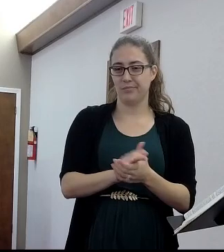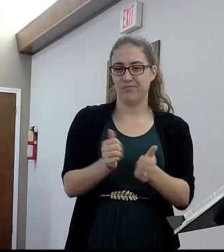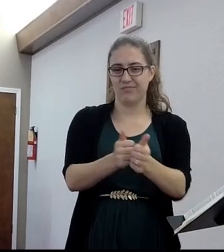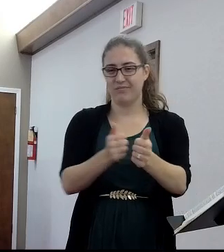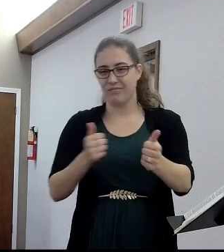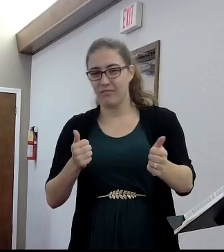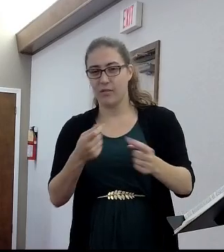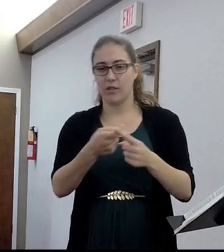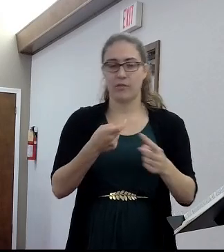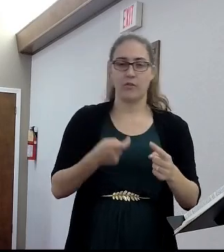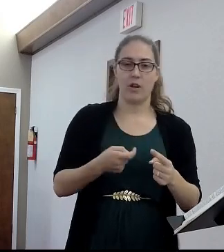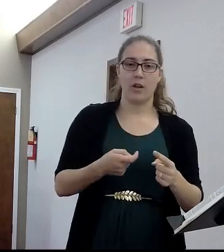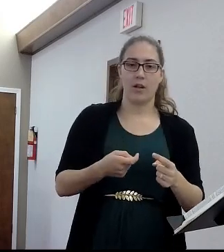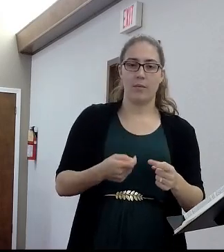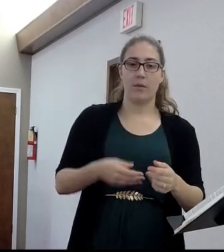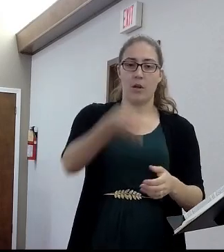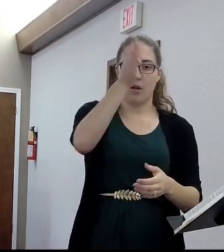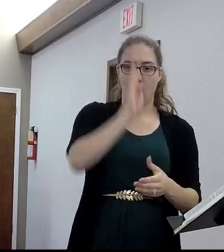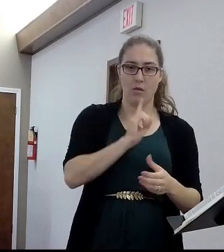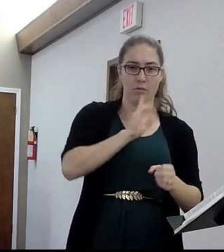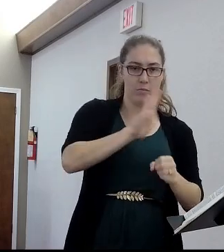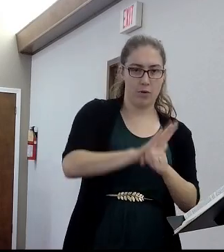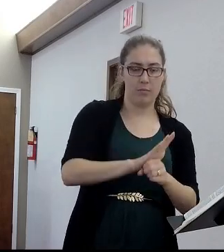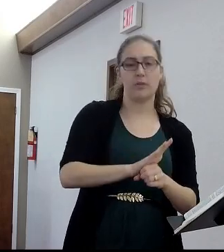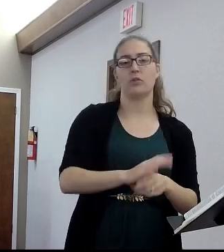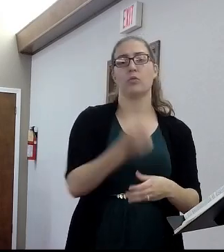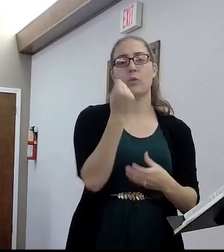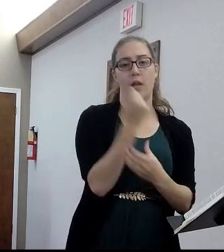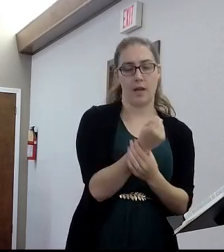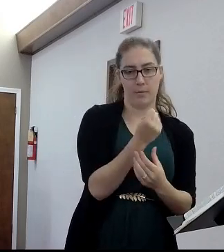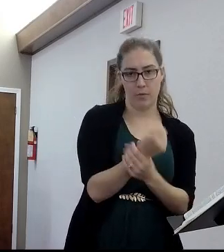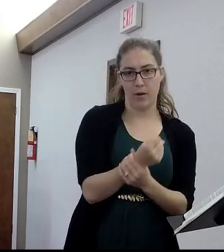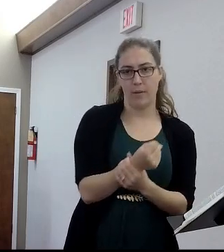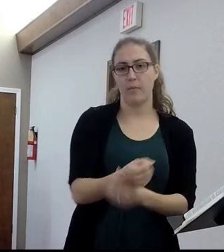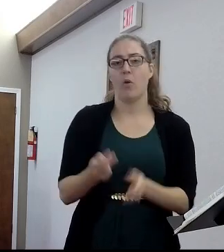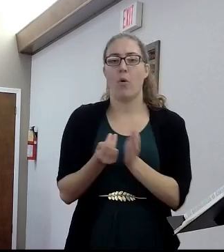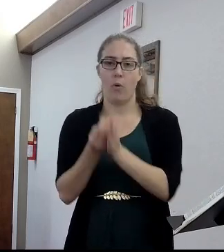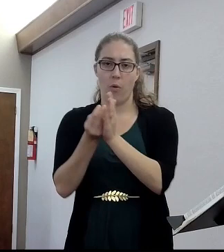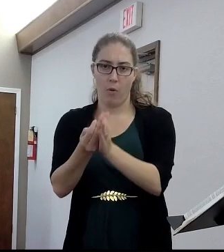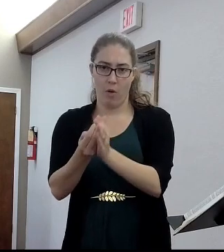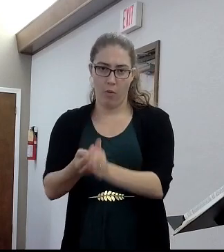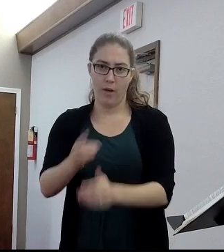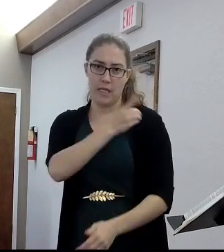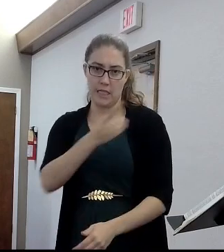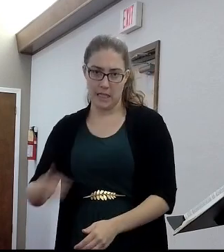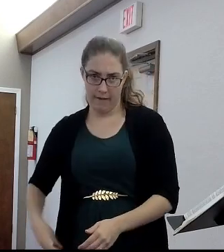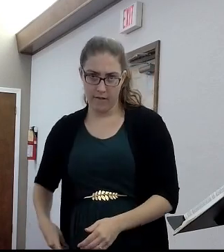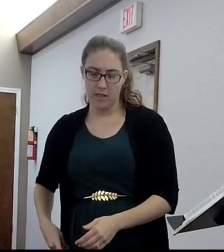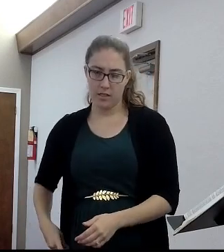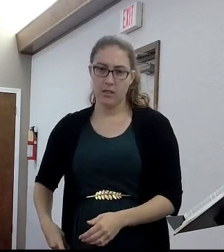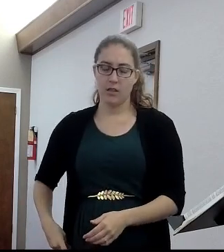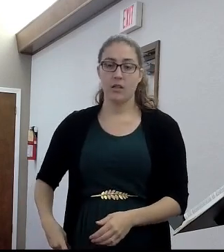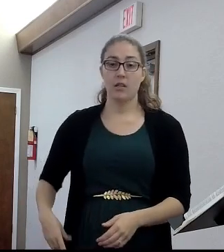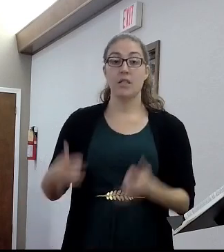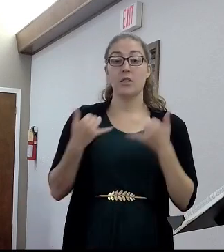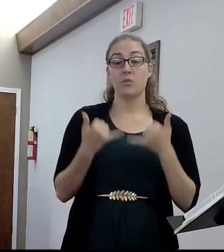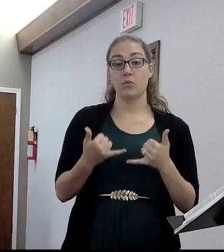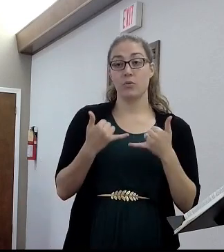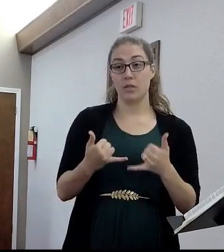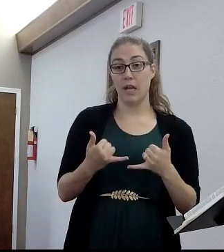God gave Noah. That God gave David. You with me? What we practice today is what God gave.